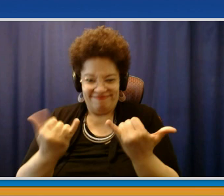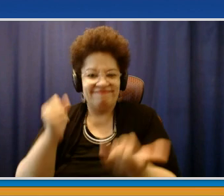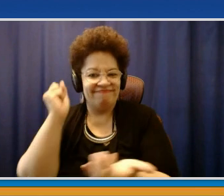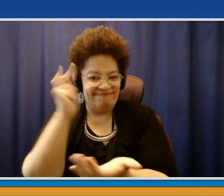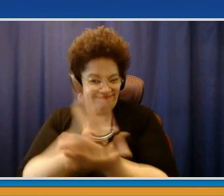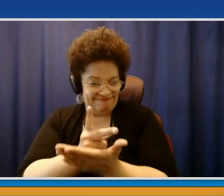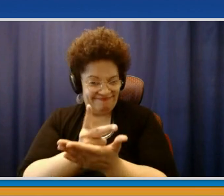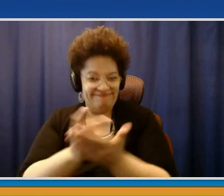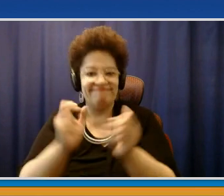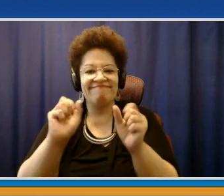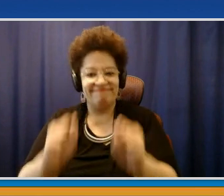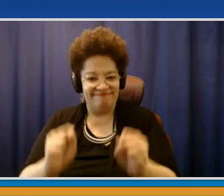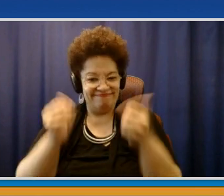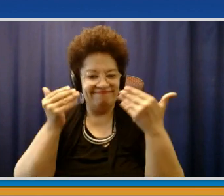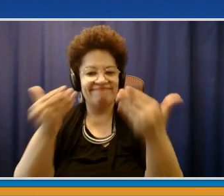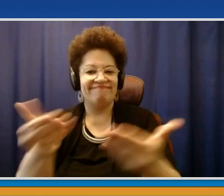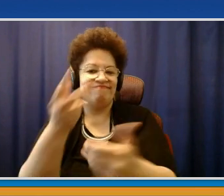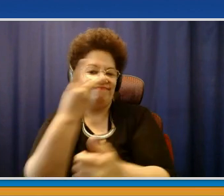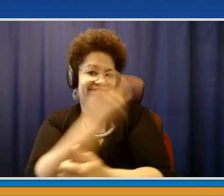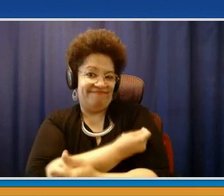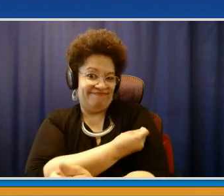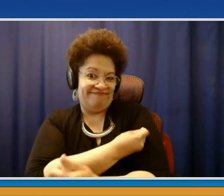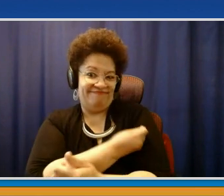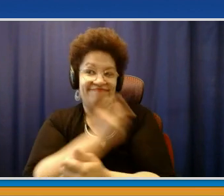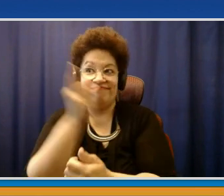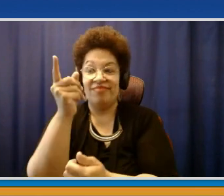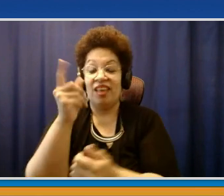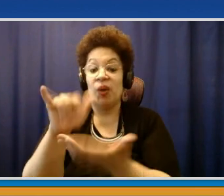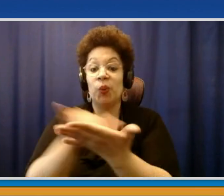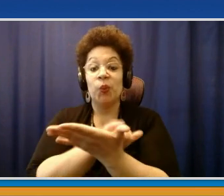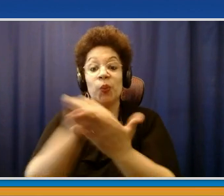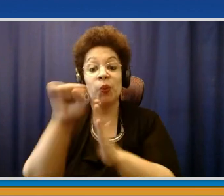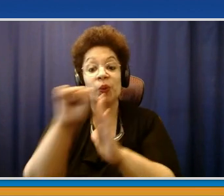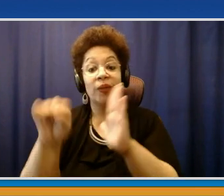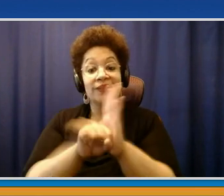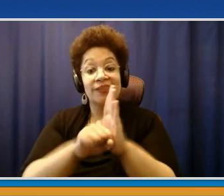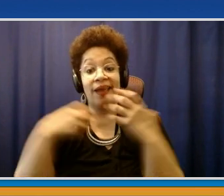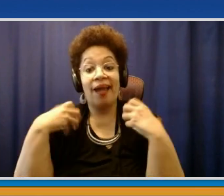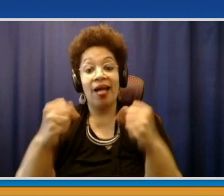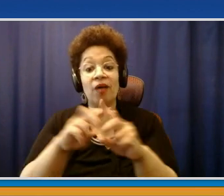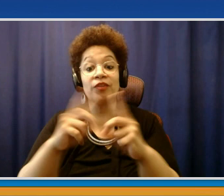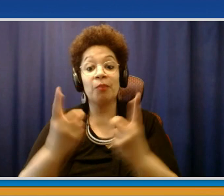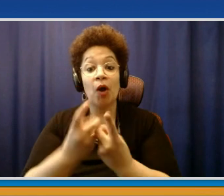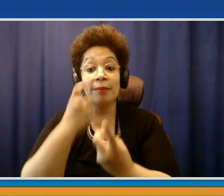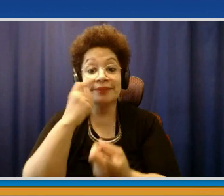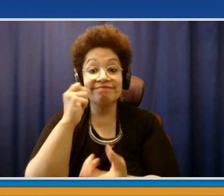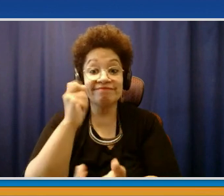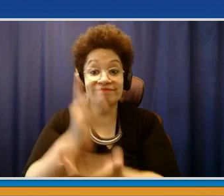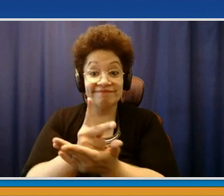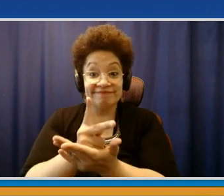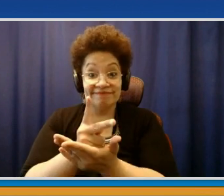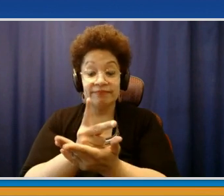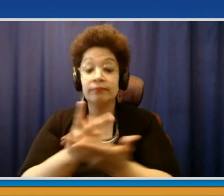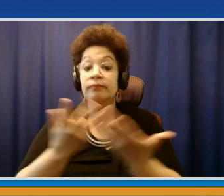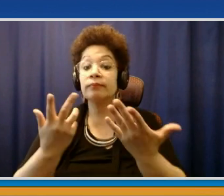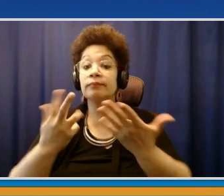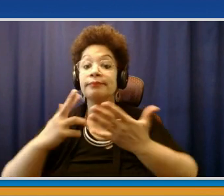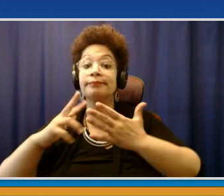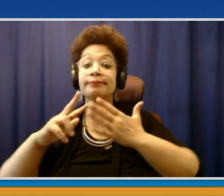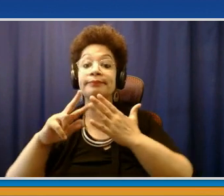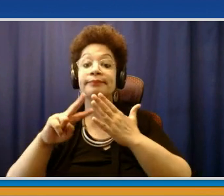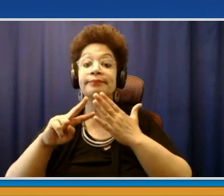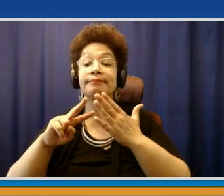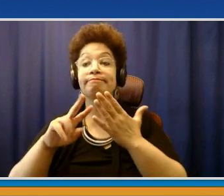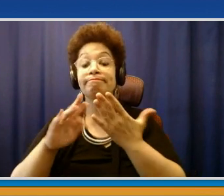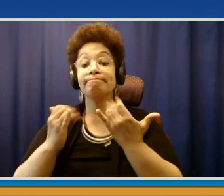New York State Department of Health. So 12, 13, 14, 15 year olds, four years age cohort join the 16 and above